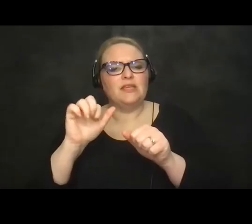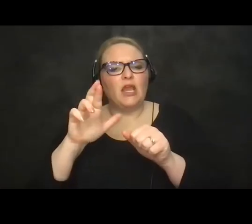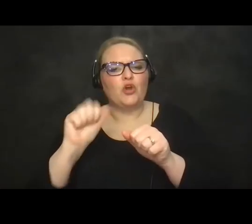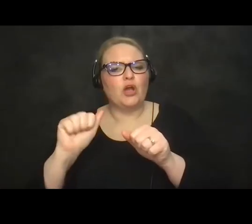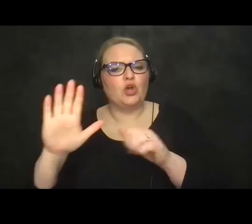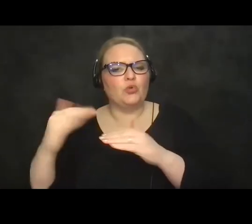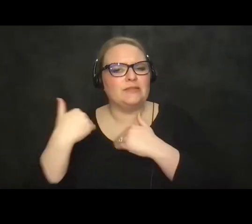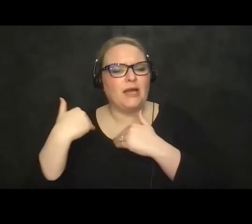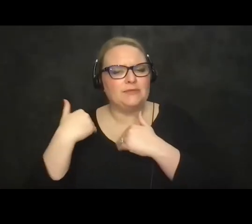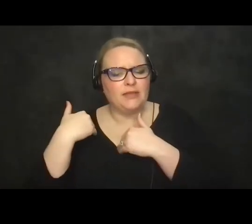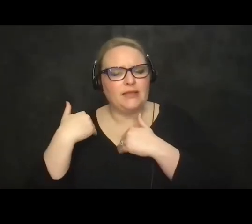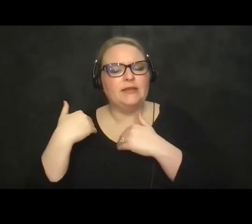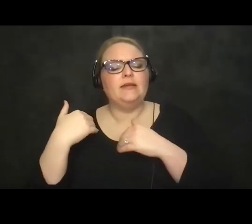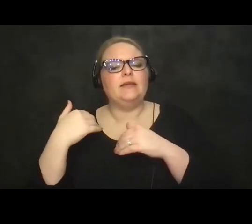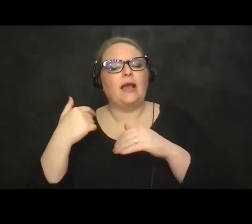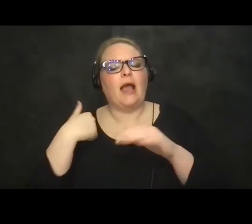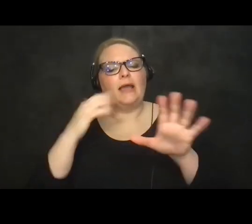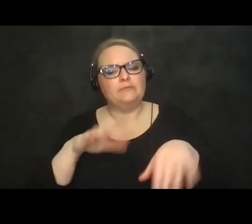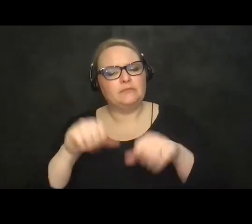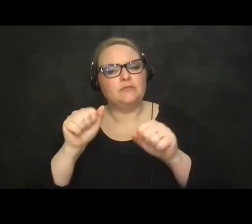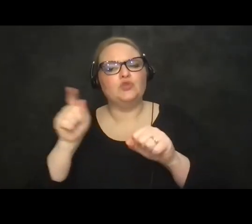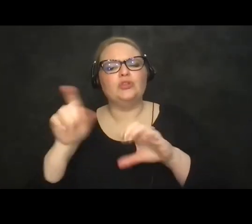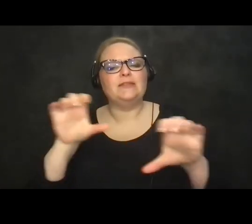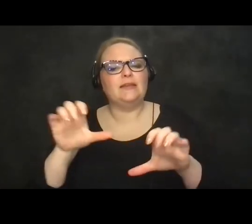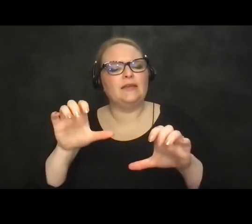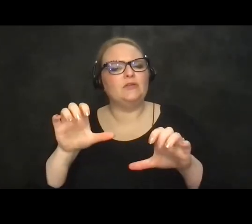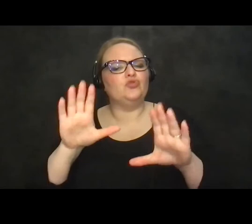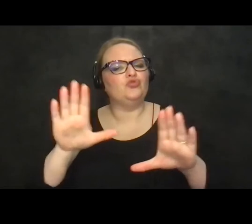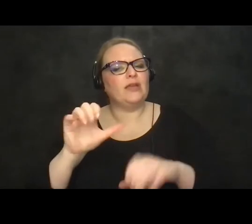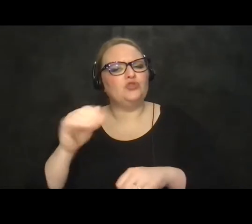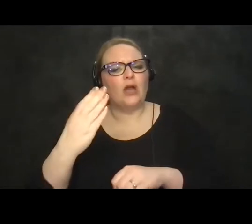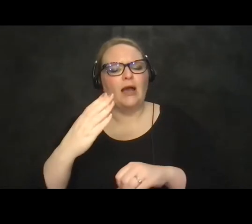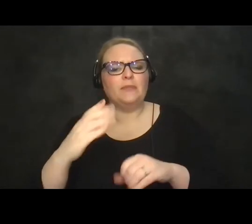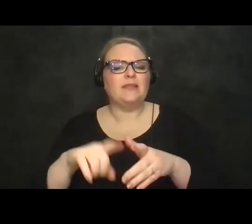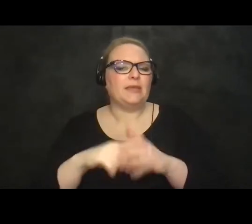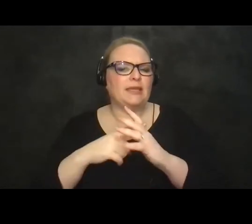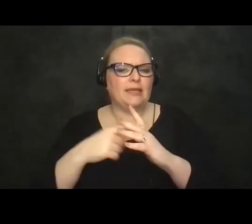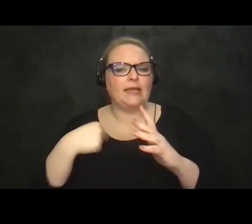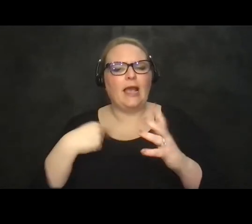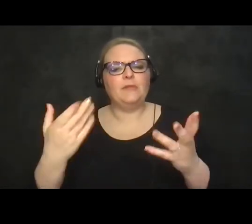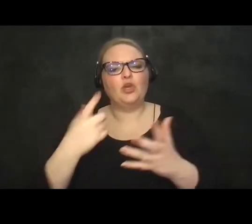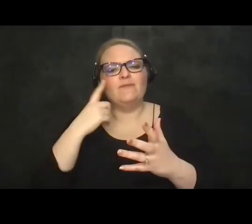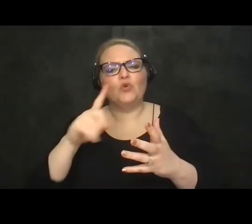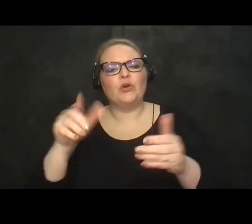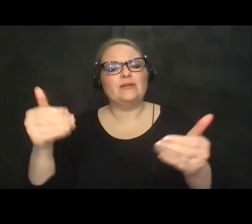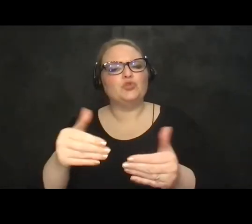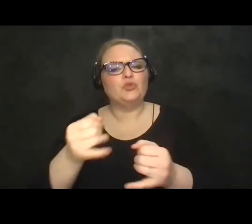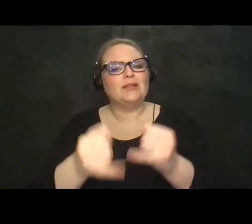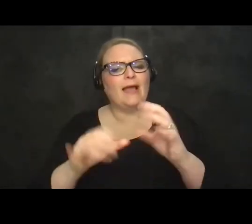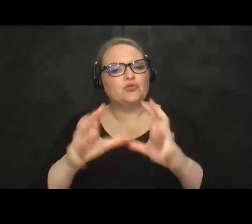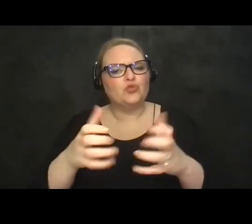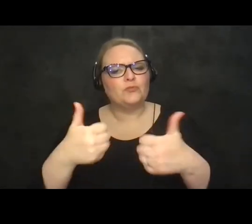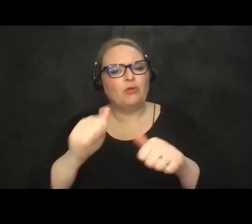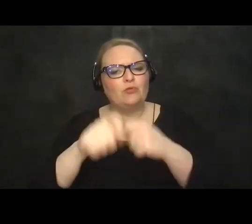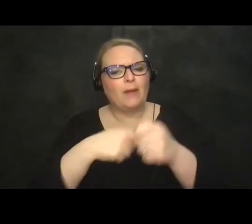She did a great job in the first half of this first three quarters of this and I'm here to sort of introduce the last group and and try and wrap this up.